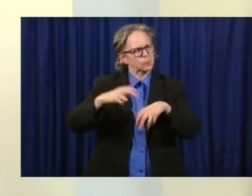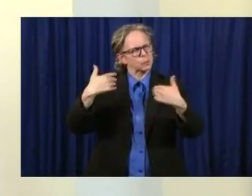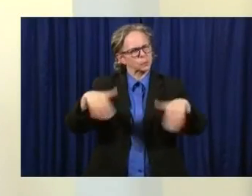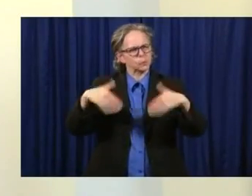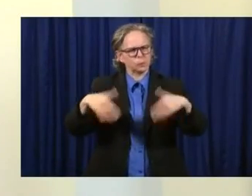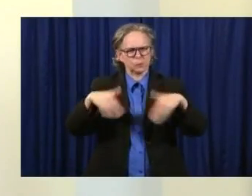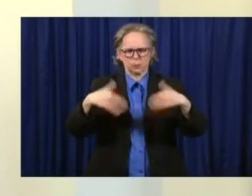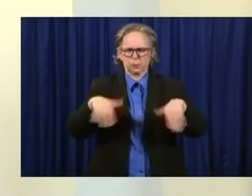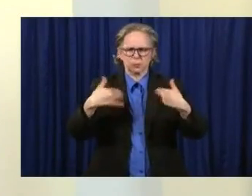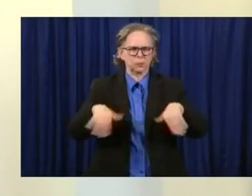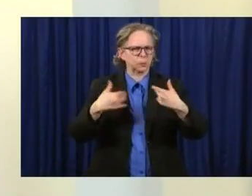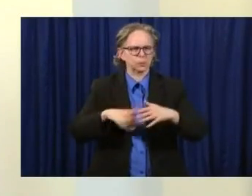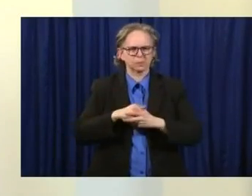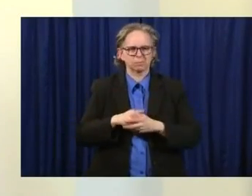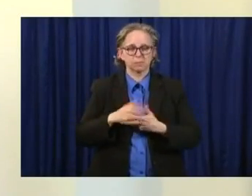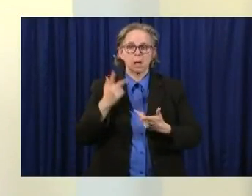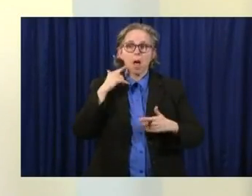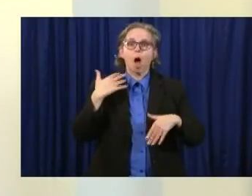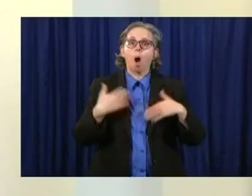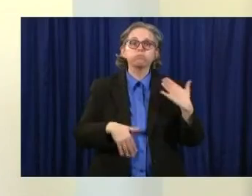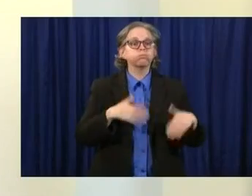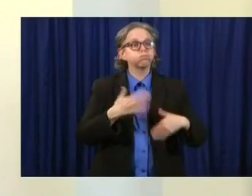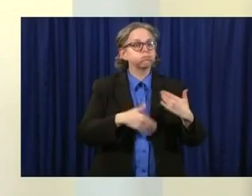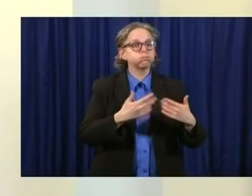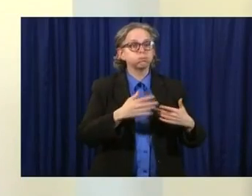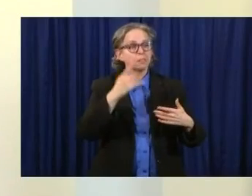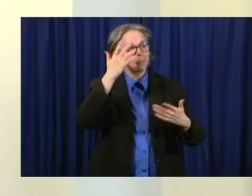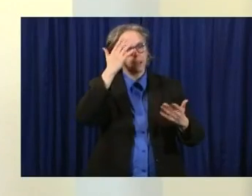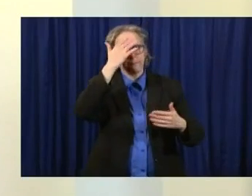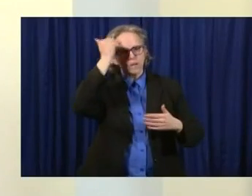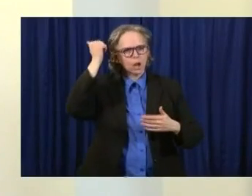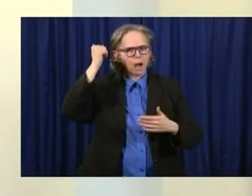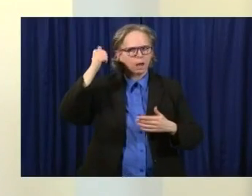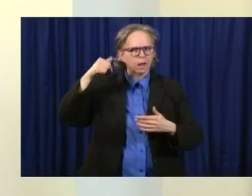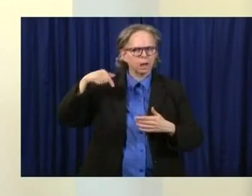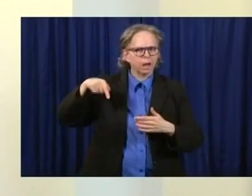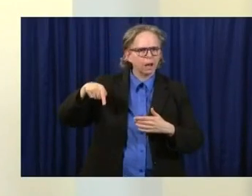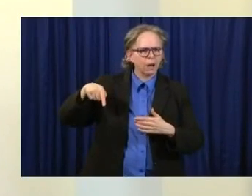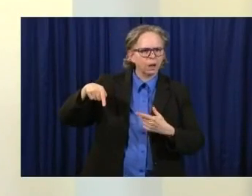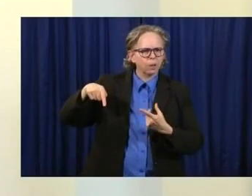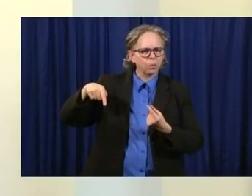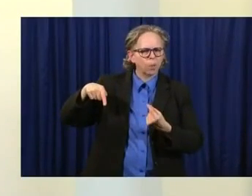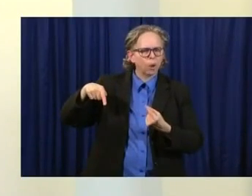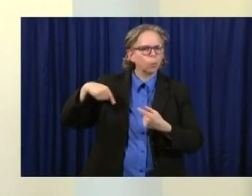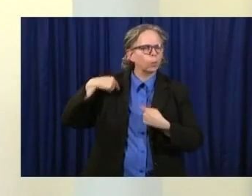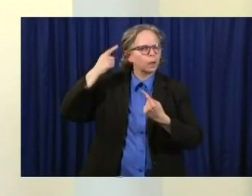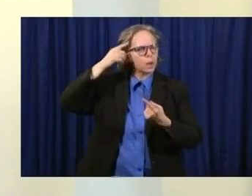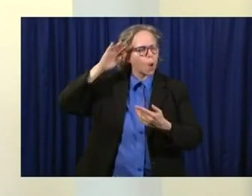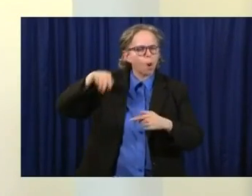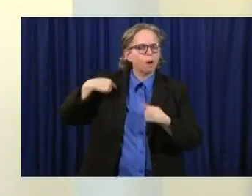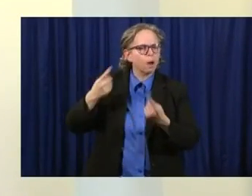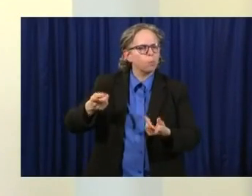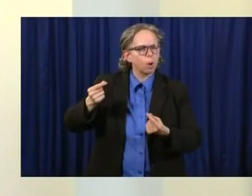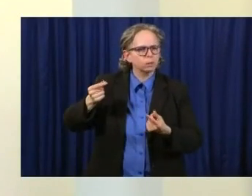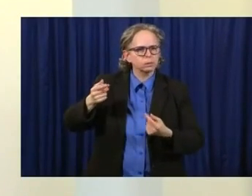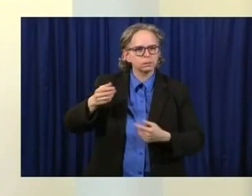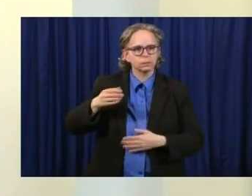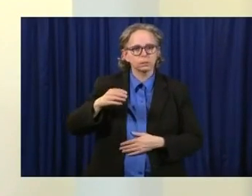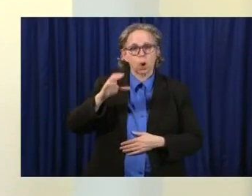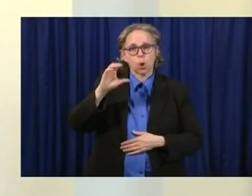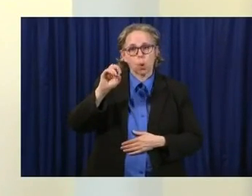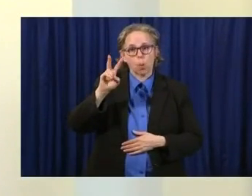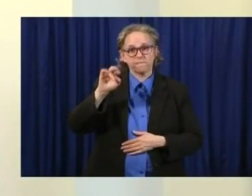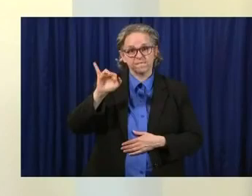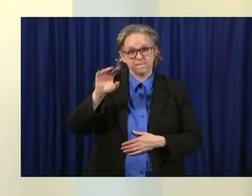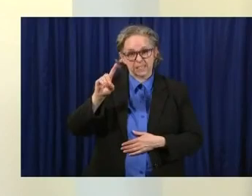move forward to kind of forget some of the basics we've known from the beginning. You know, COVID-19 is highly infectious.